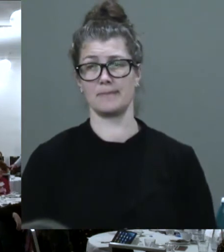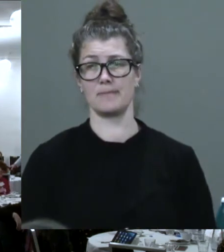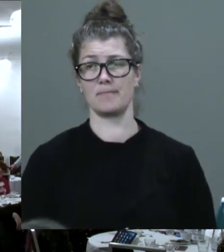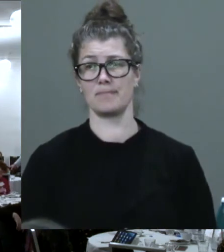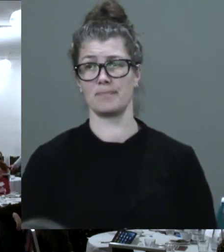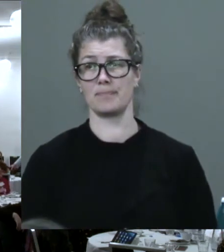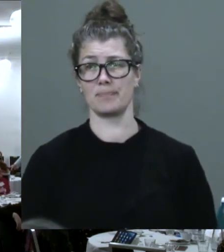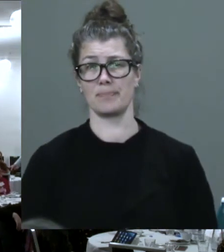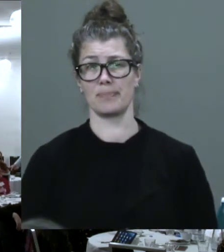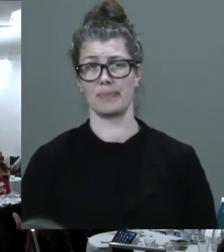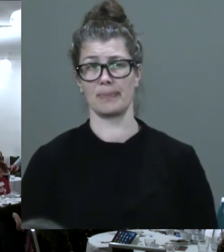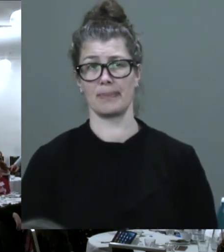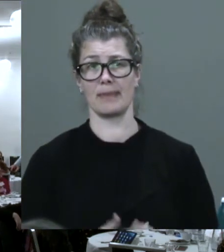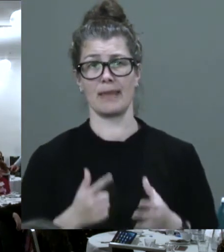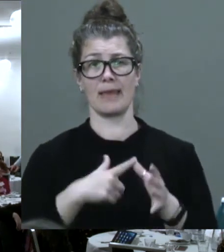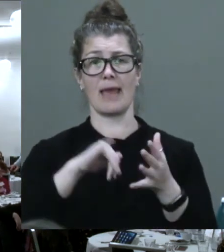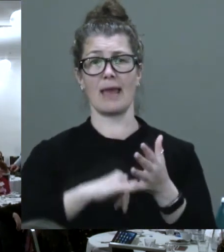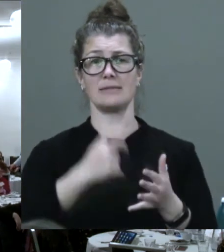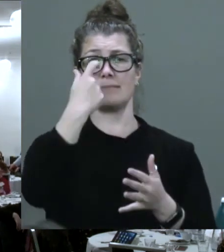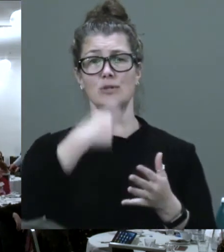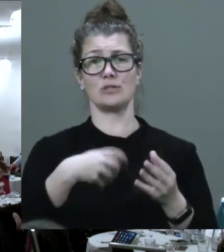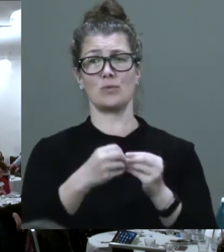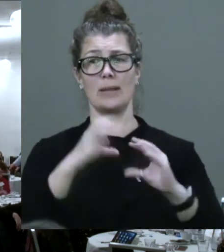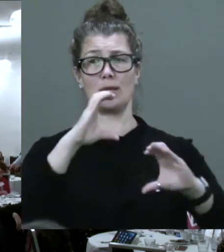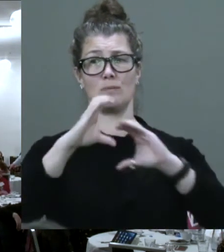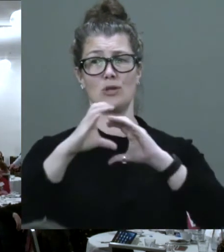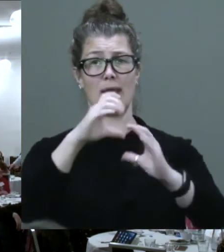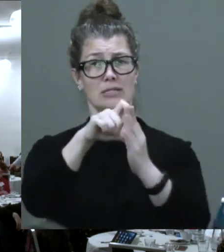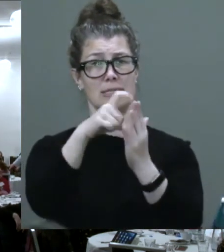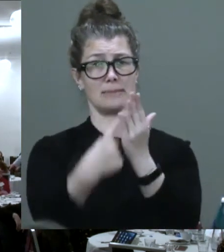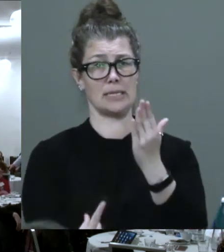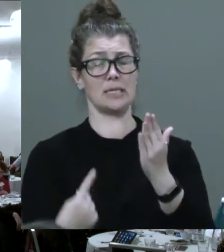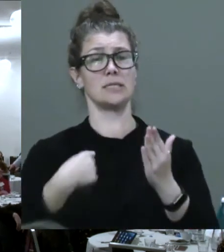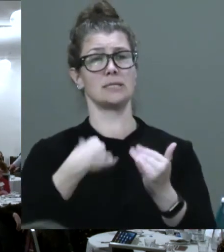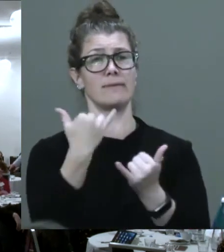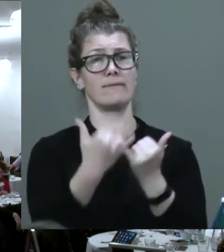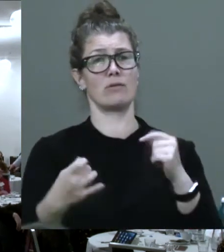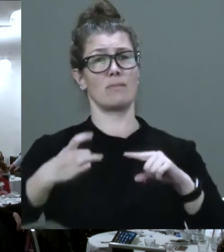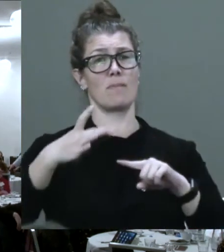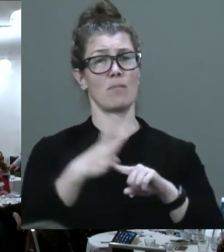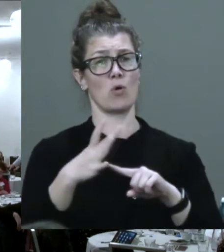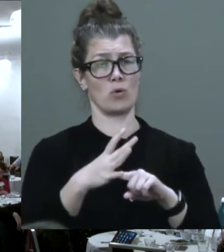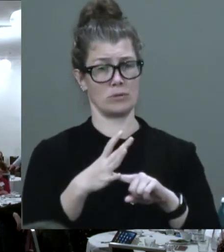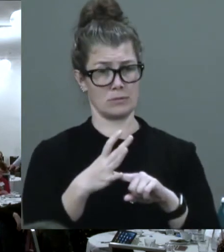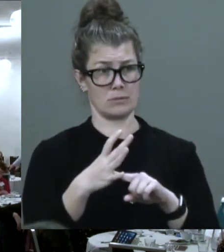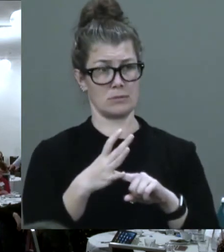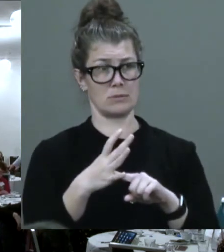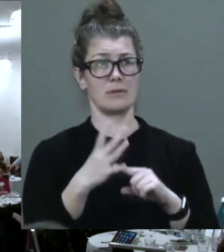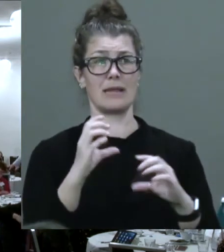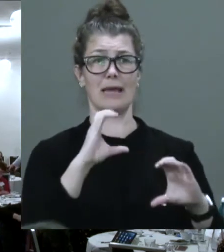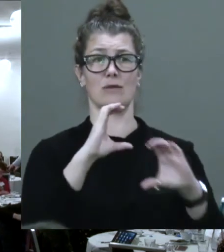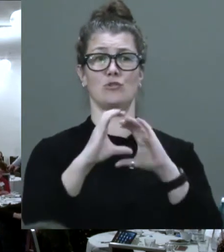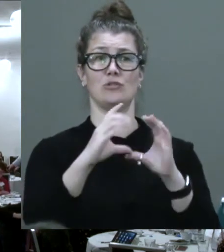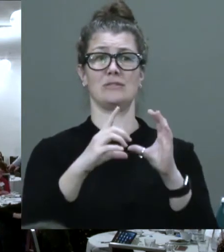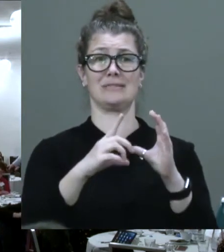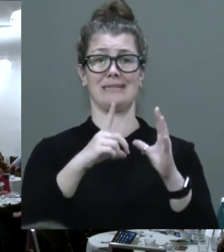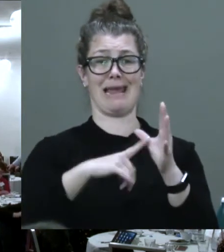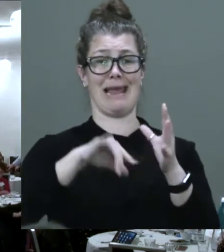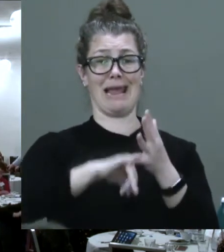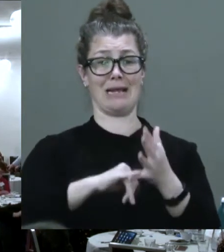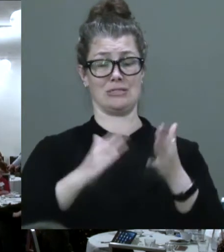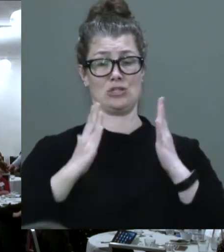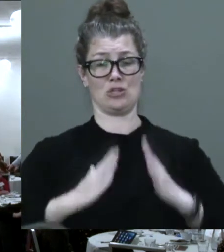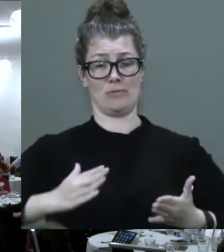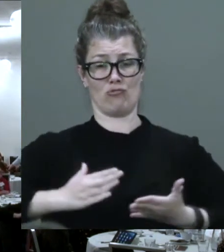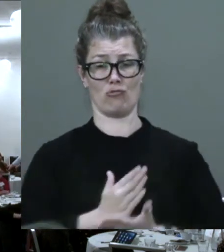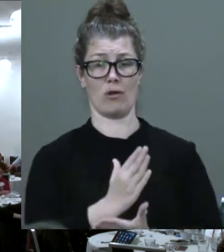As a person with a communication disability, it is very important to me that communication as a human right is part of